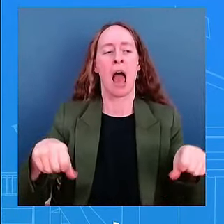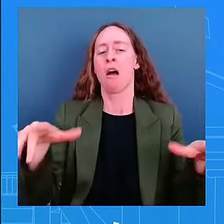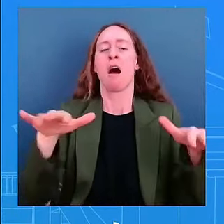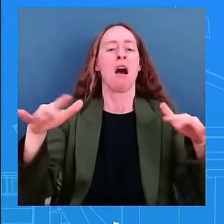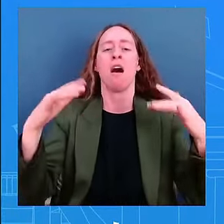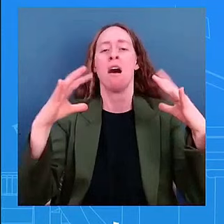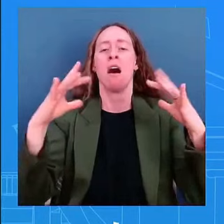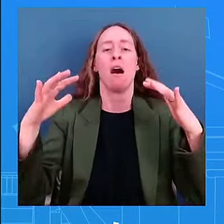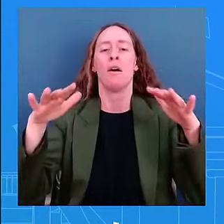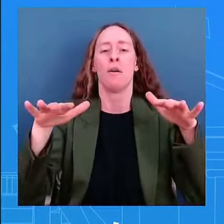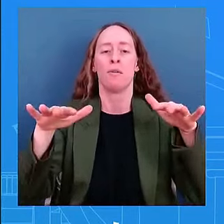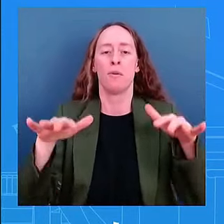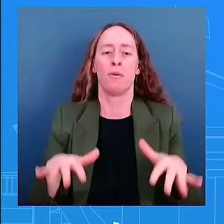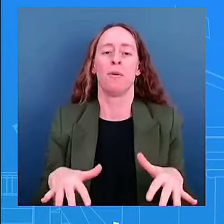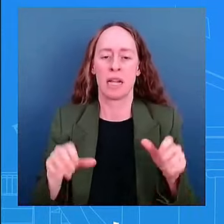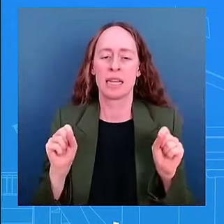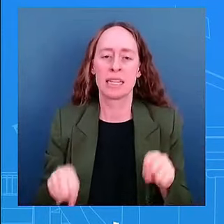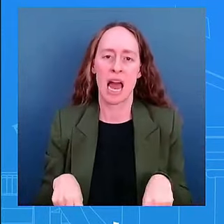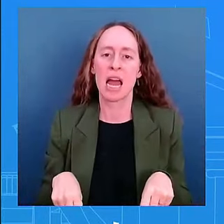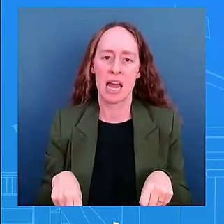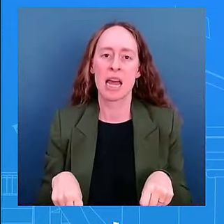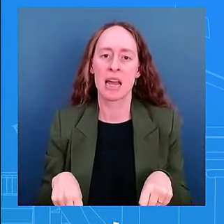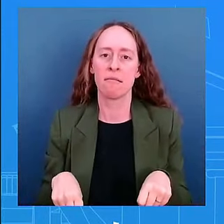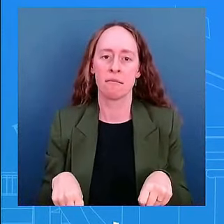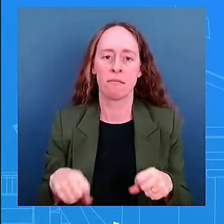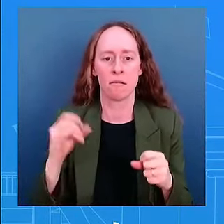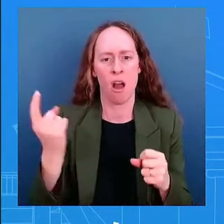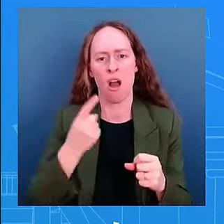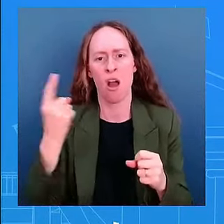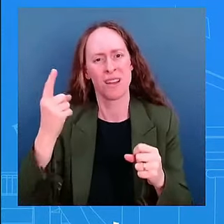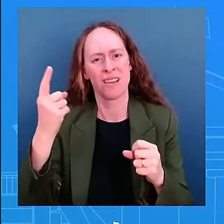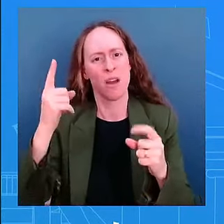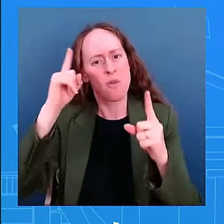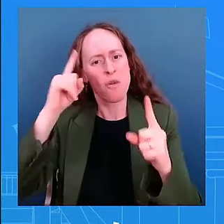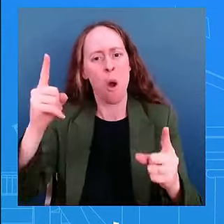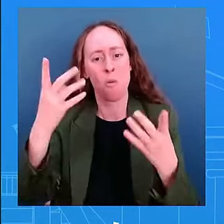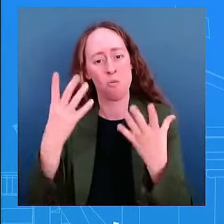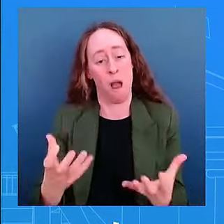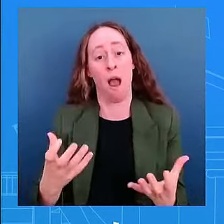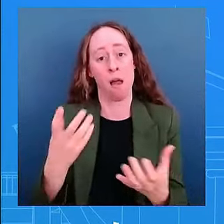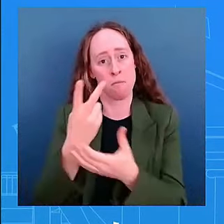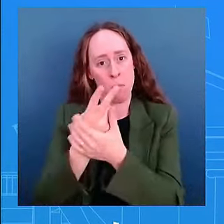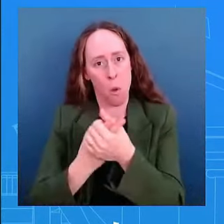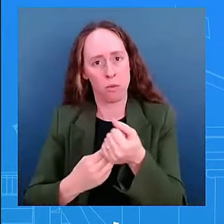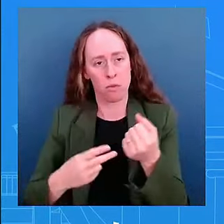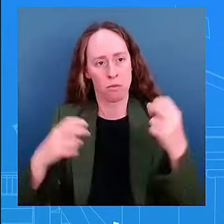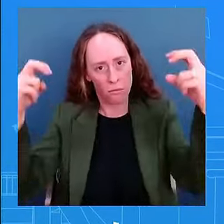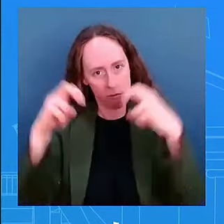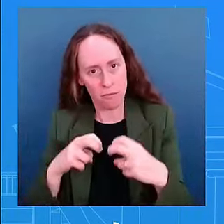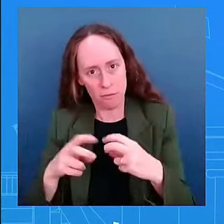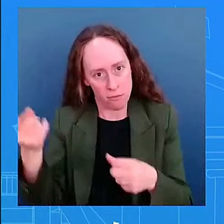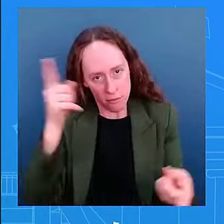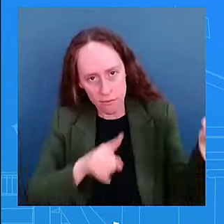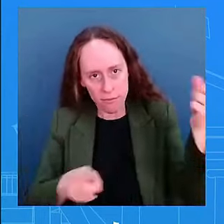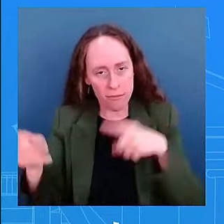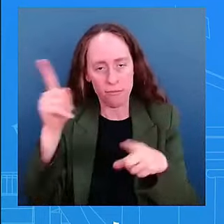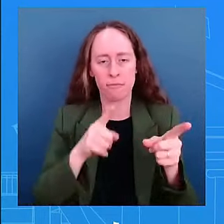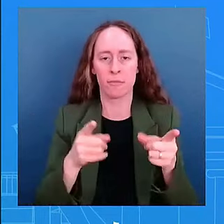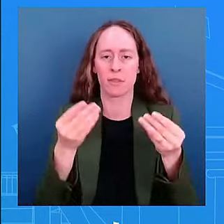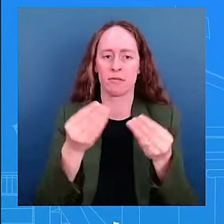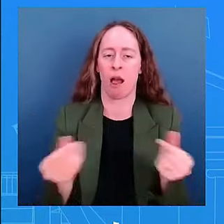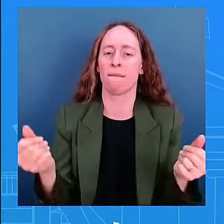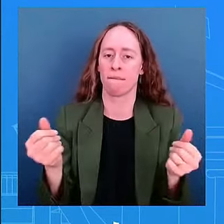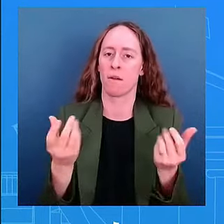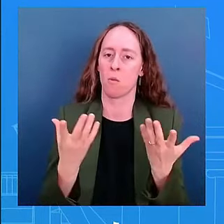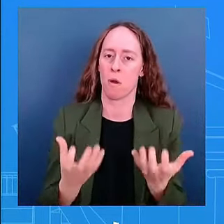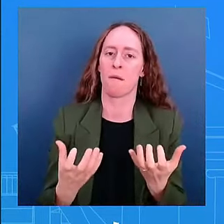believes in diplomacy diplomatic solutions uh especially as we're talking in this moment along the blue line that that is true as well